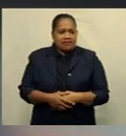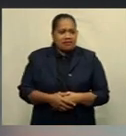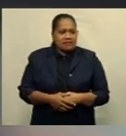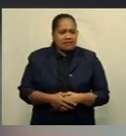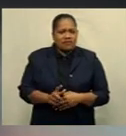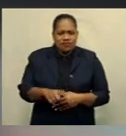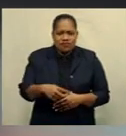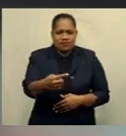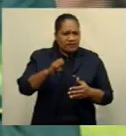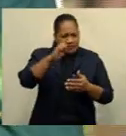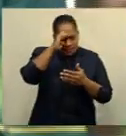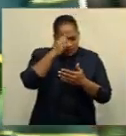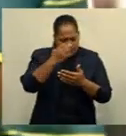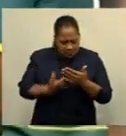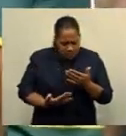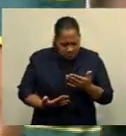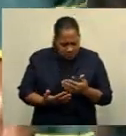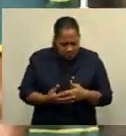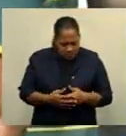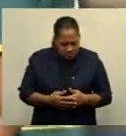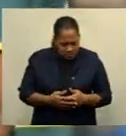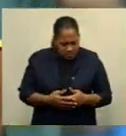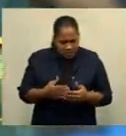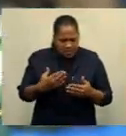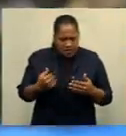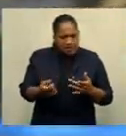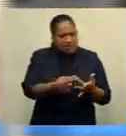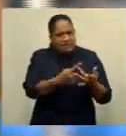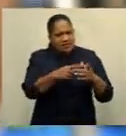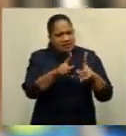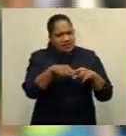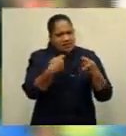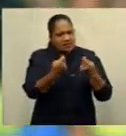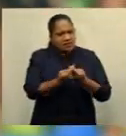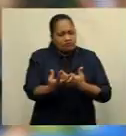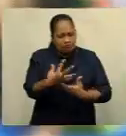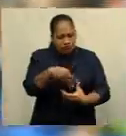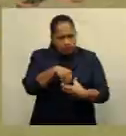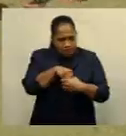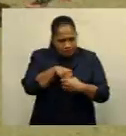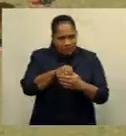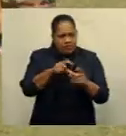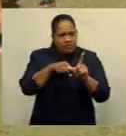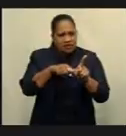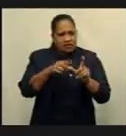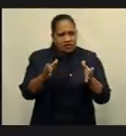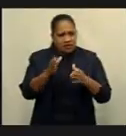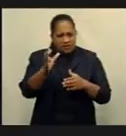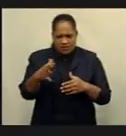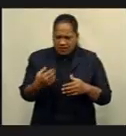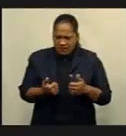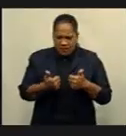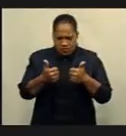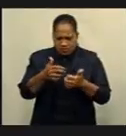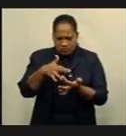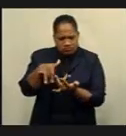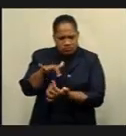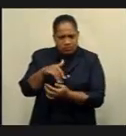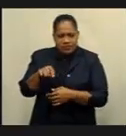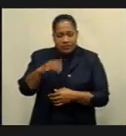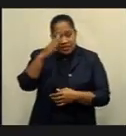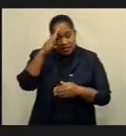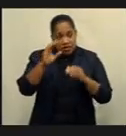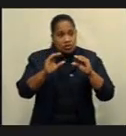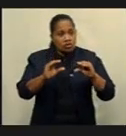our tour up in Europe. Simone Curavoli, who comes back to the team, a young player from the island, there is a good mixture. Head Coach Vern Cotta